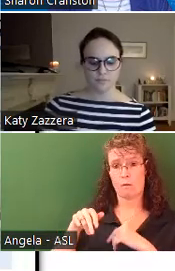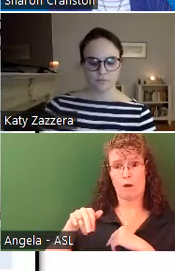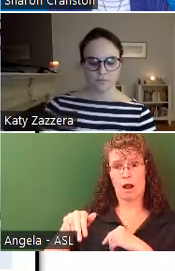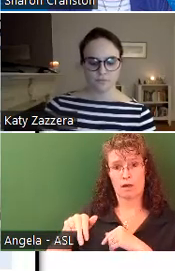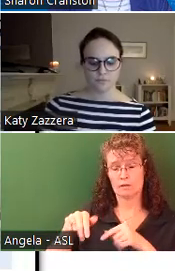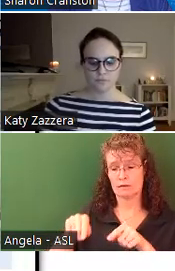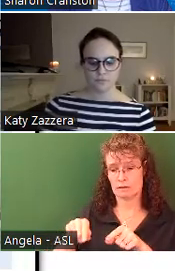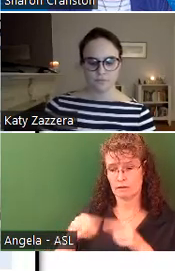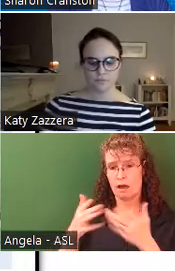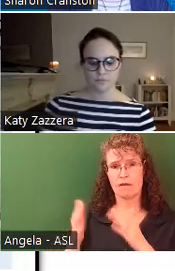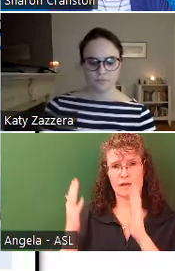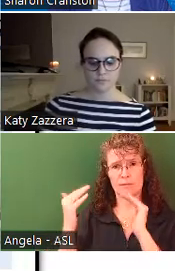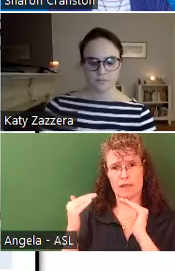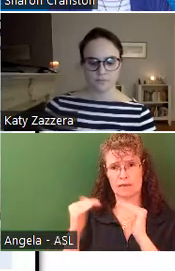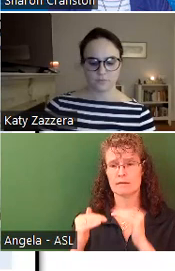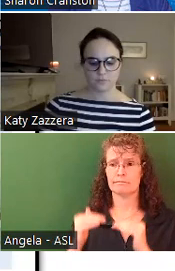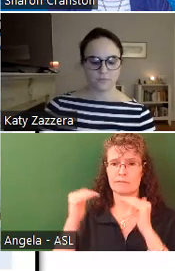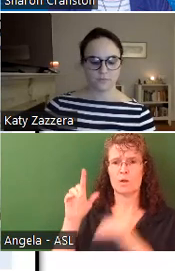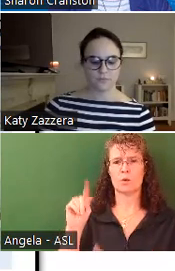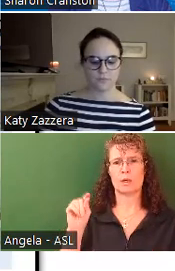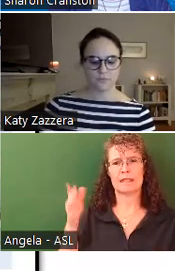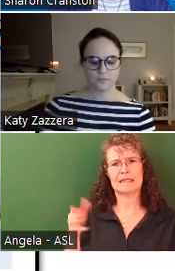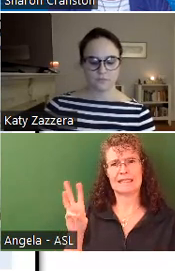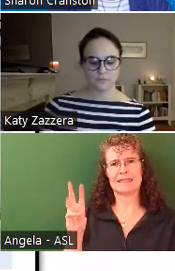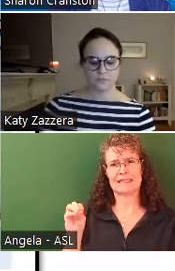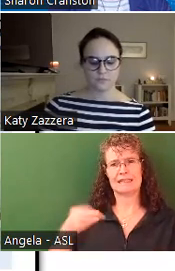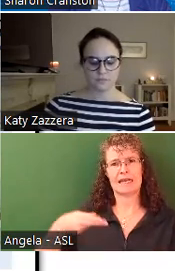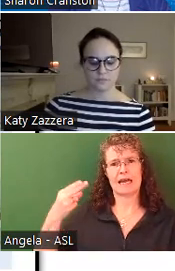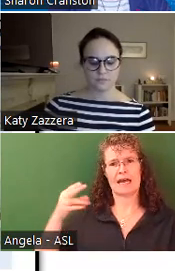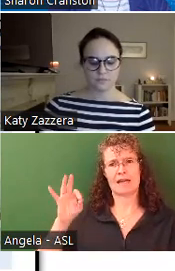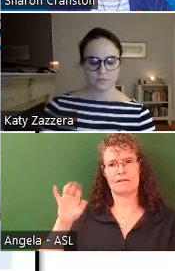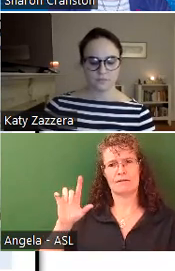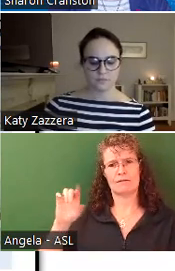the 2060 high flood elevation.